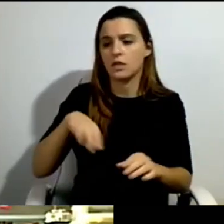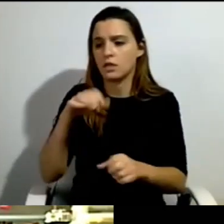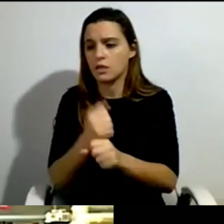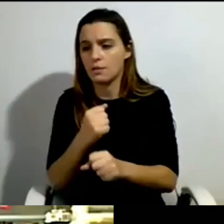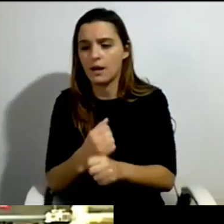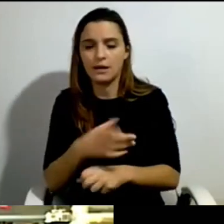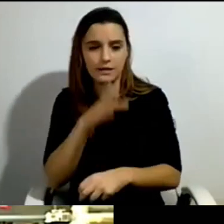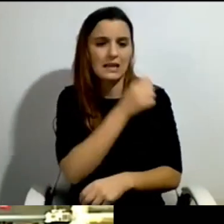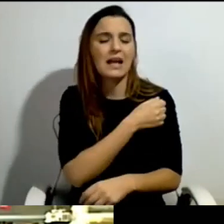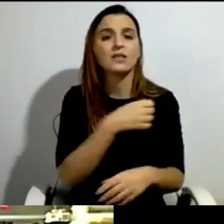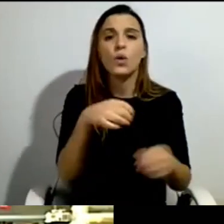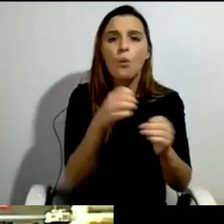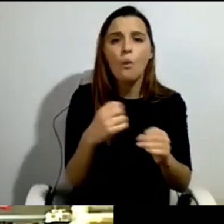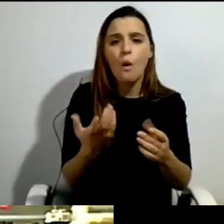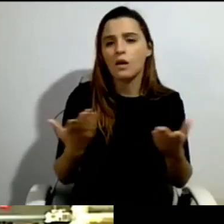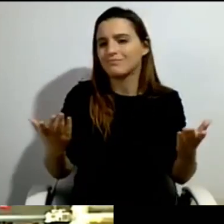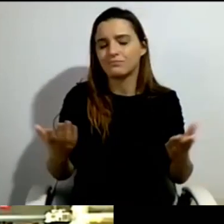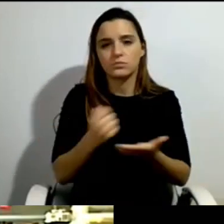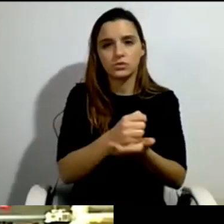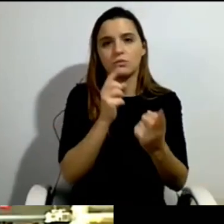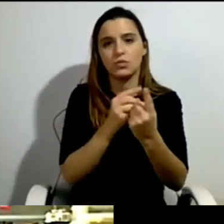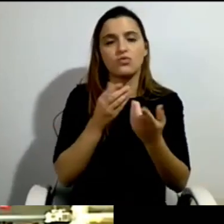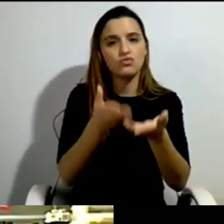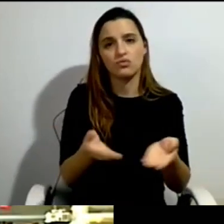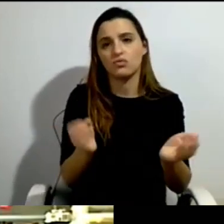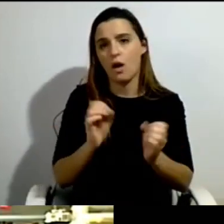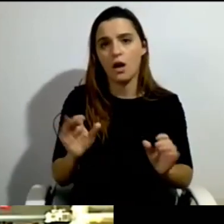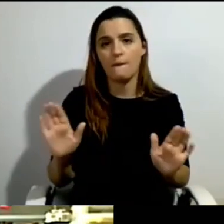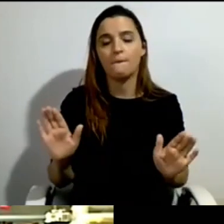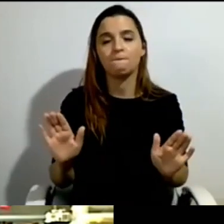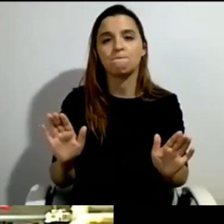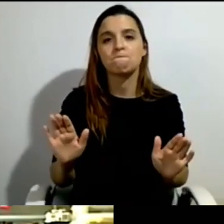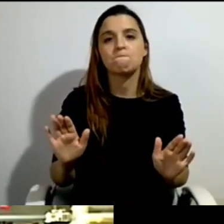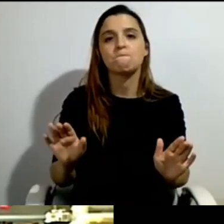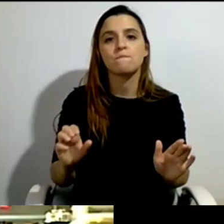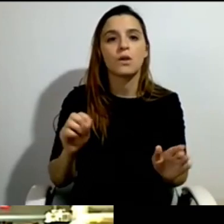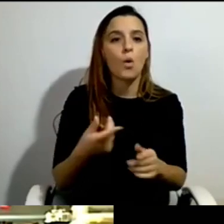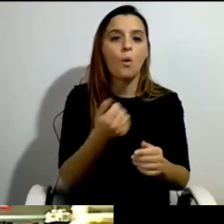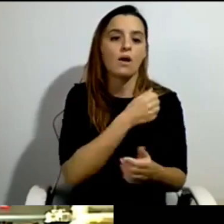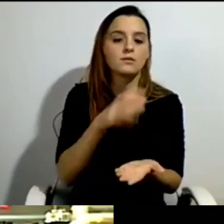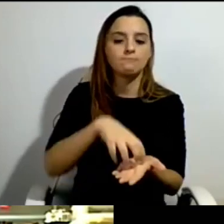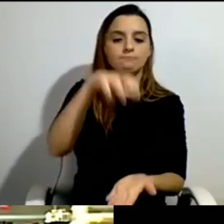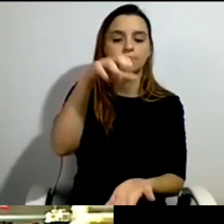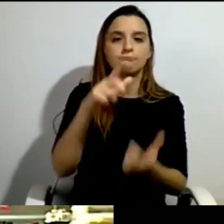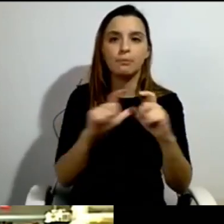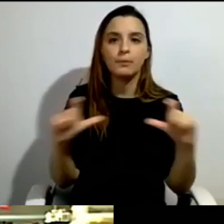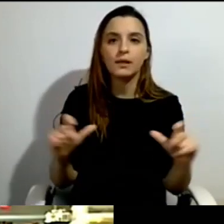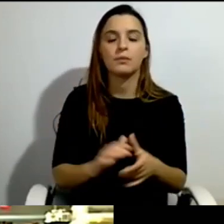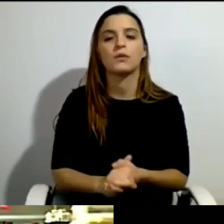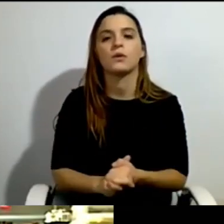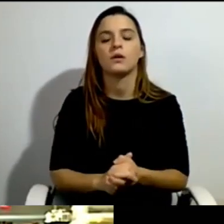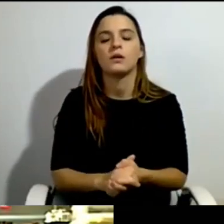assistance if you don't find an apartment, and so on and so on. So we connected these things together with it, and